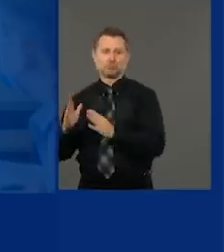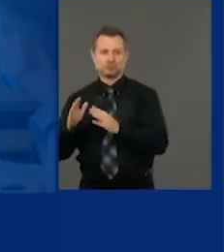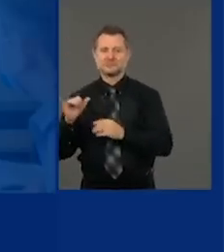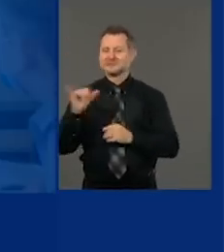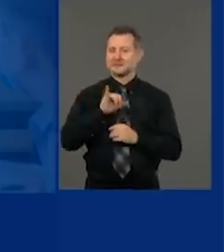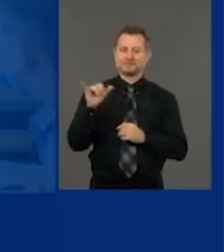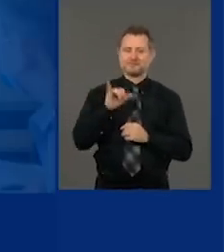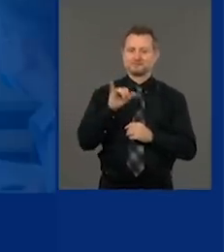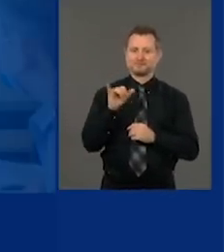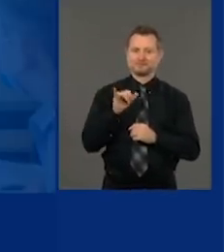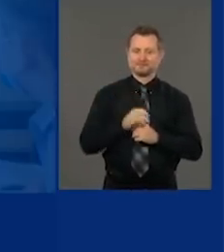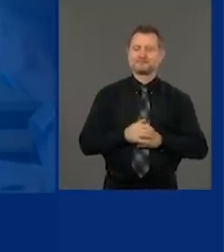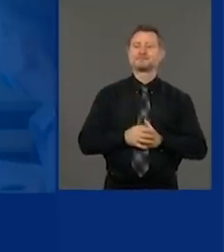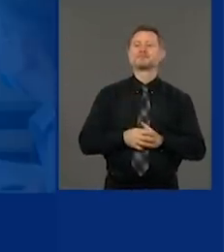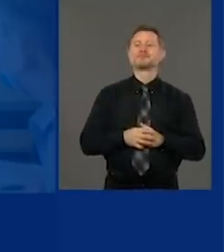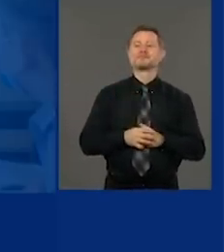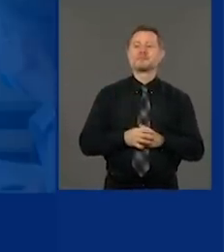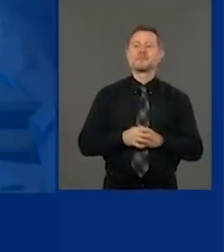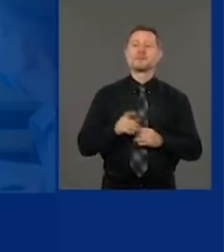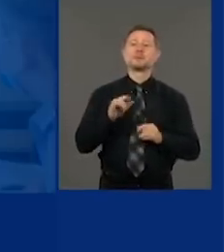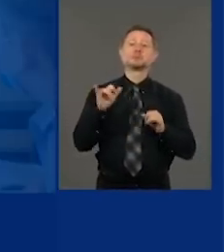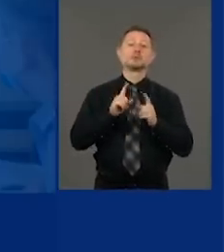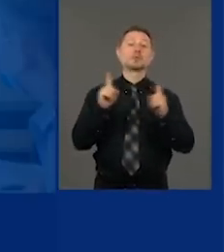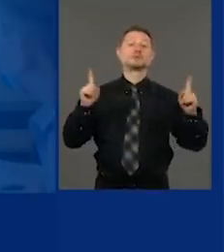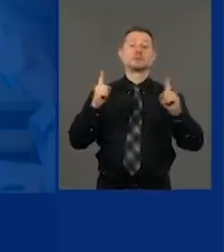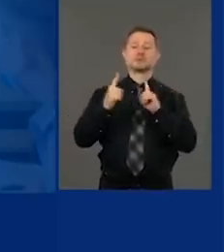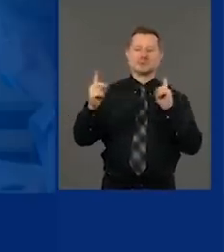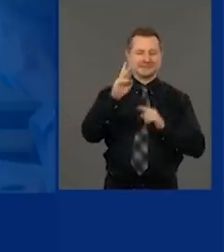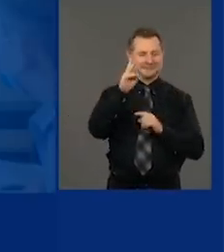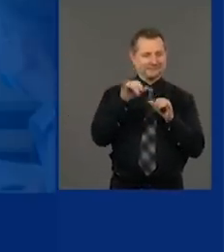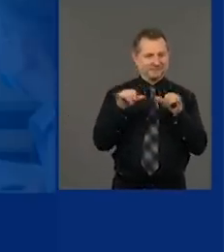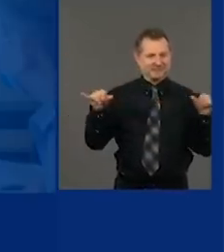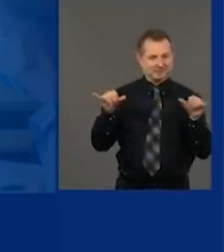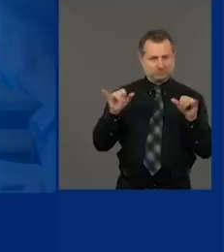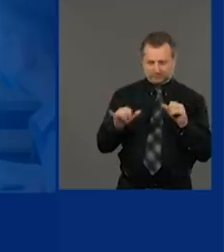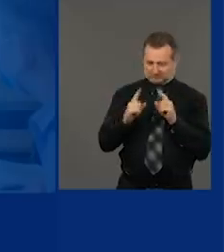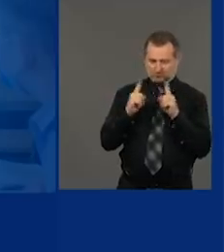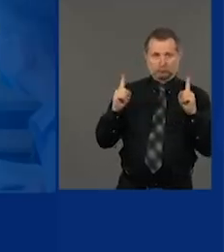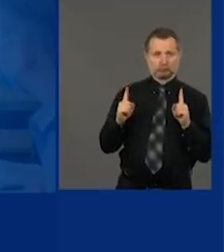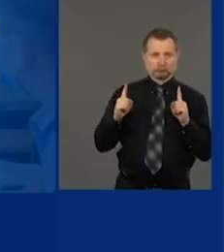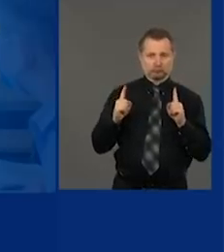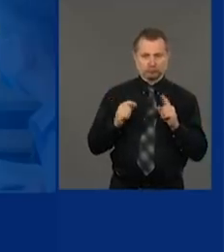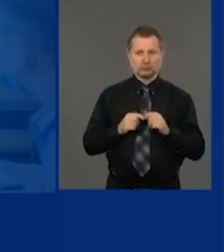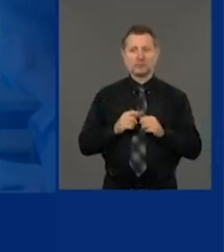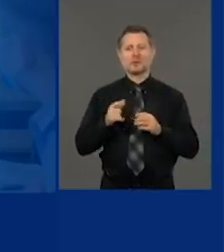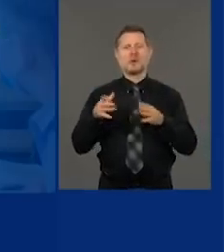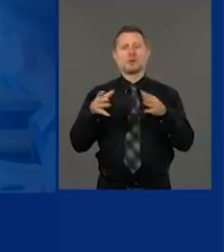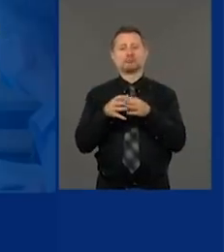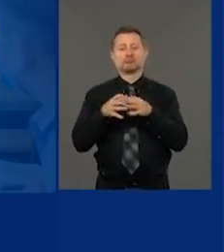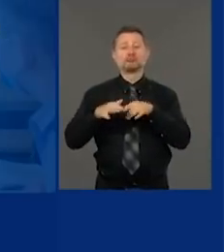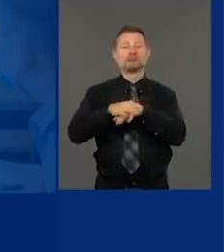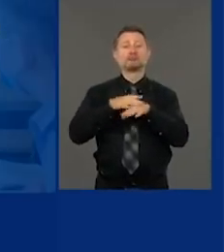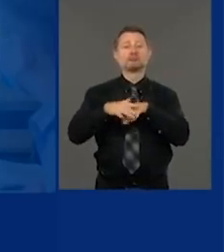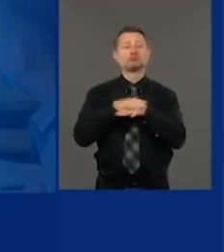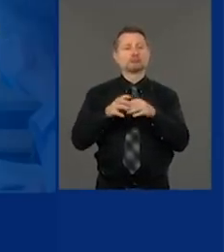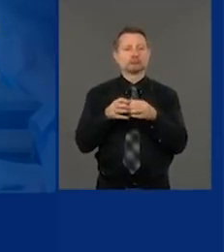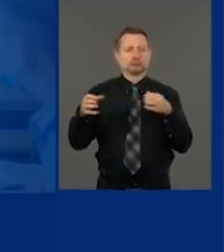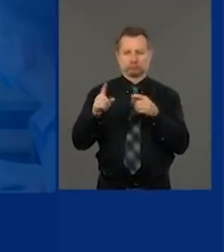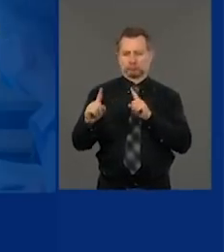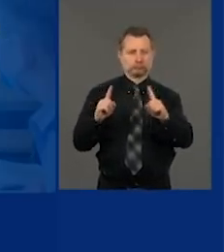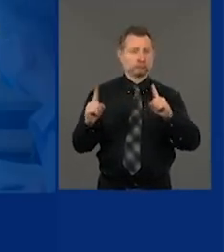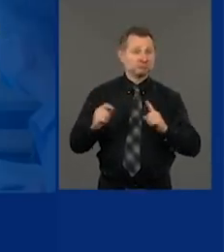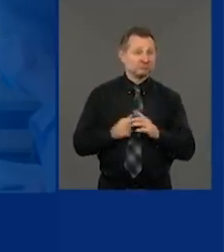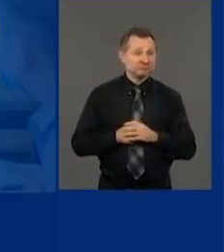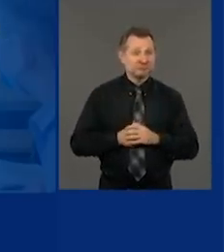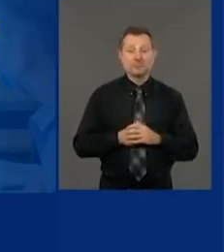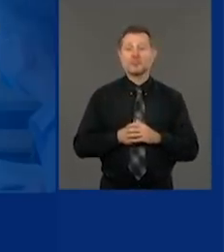We have social distancing, six-feet separations. We have cohort structures in the guidelines, guidelines